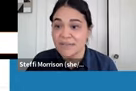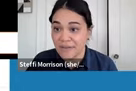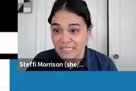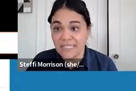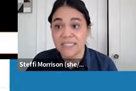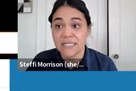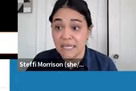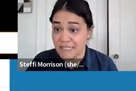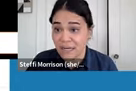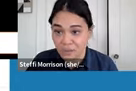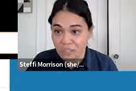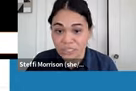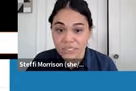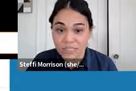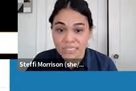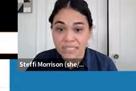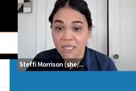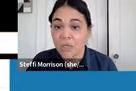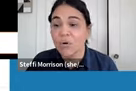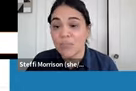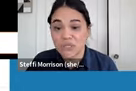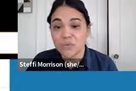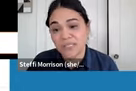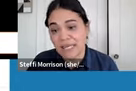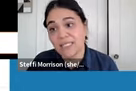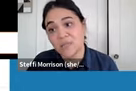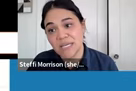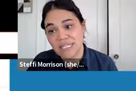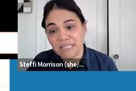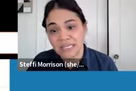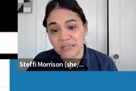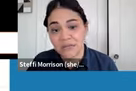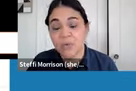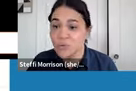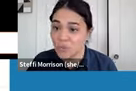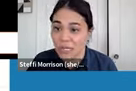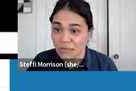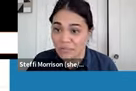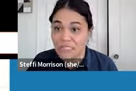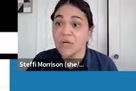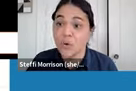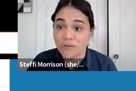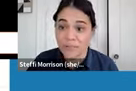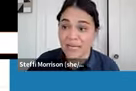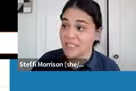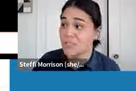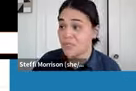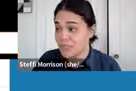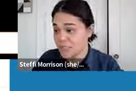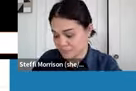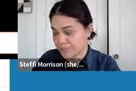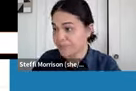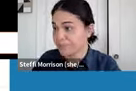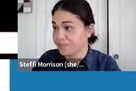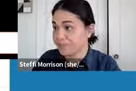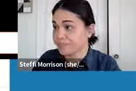devices and technology literacy were much more likely to be isolated from cultural offerings over the past two